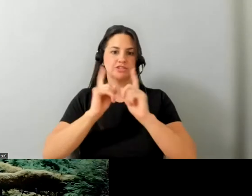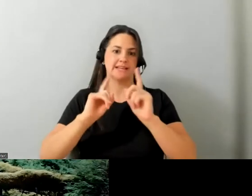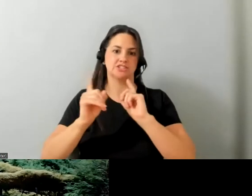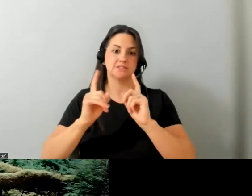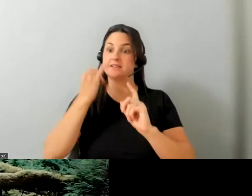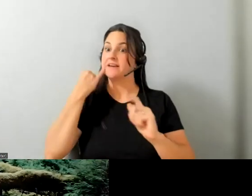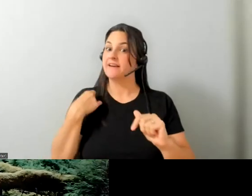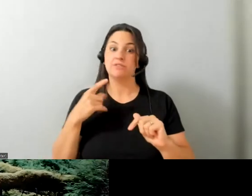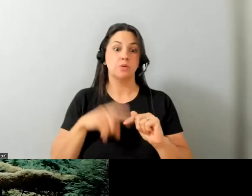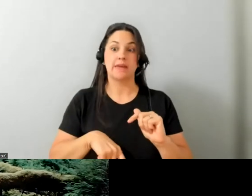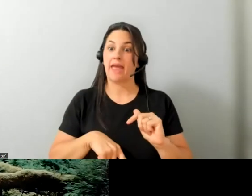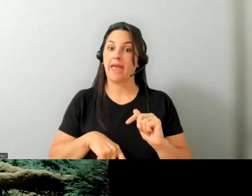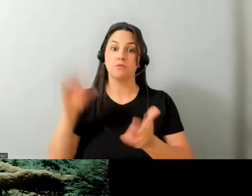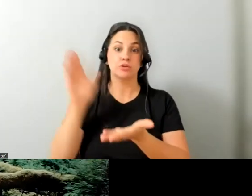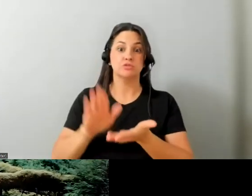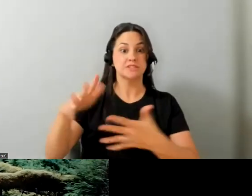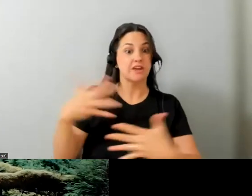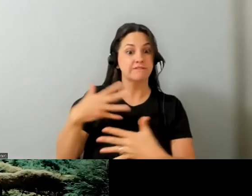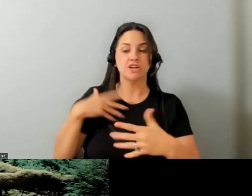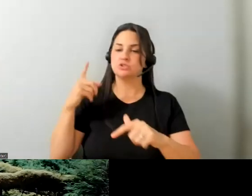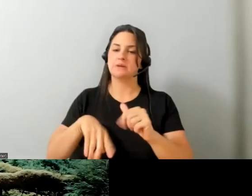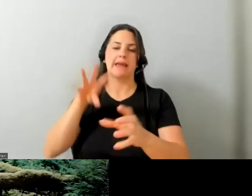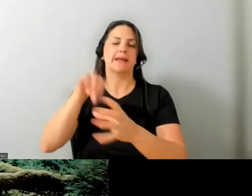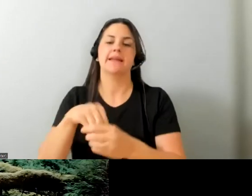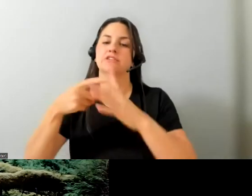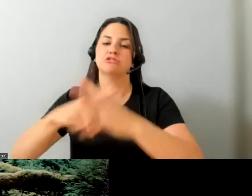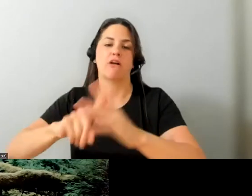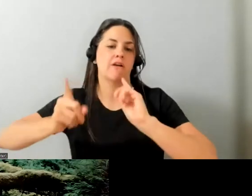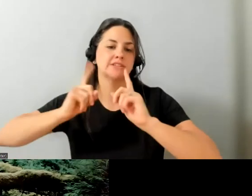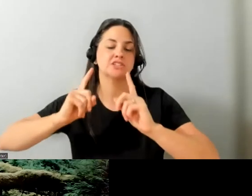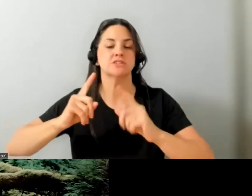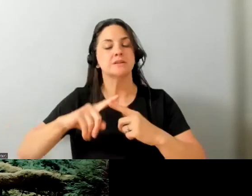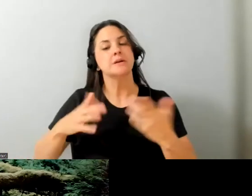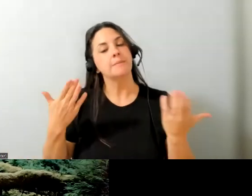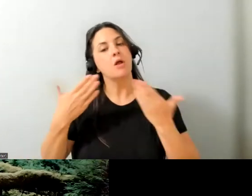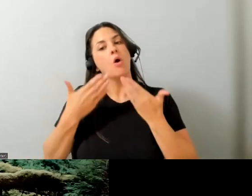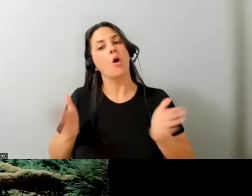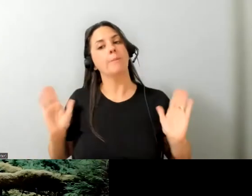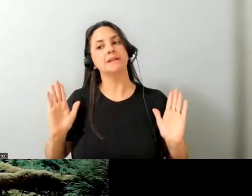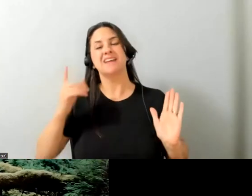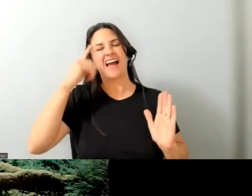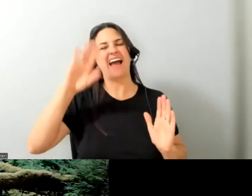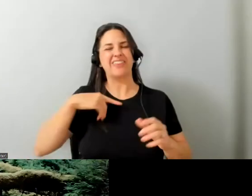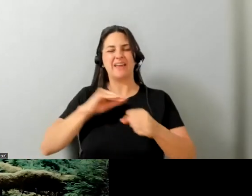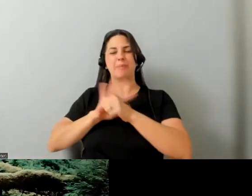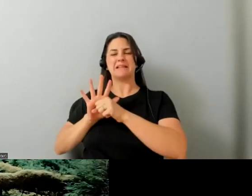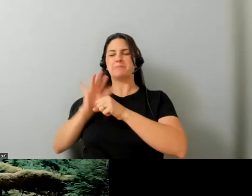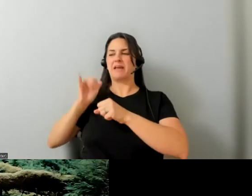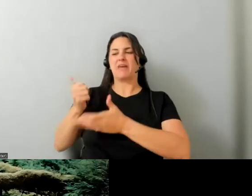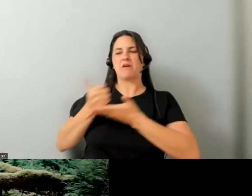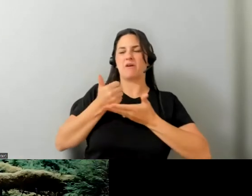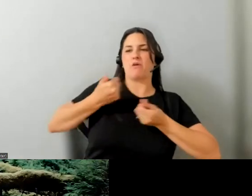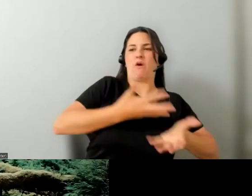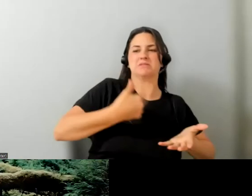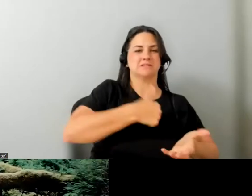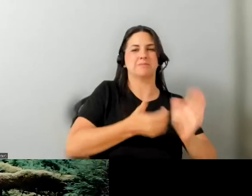if you can't allay those fears then you can't get into the conversation but the openness around uh i think the pandemic freed us to just say things like i